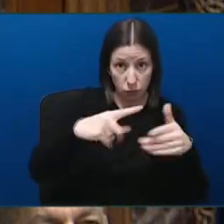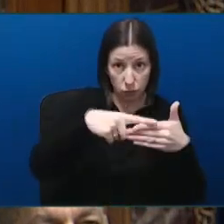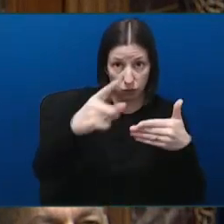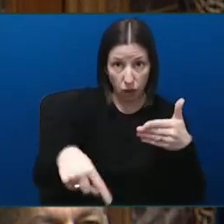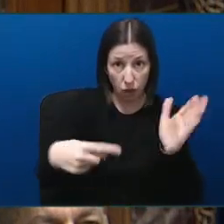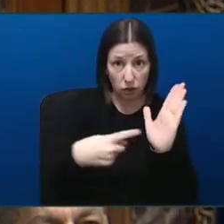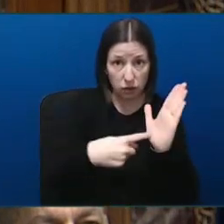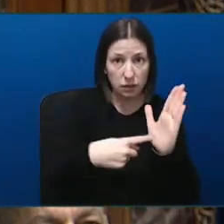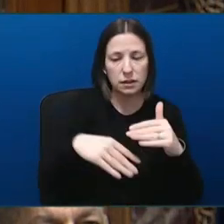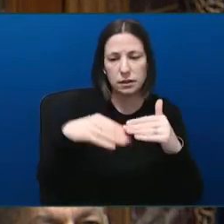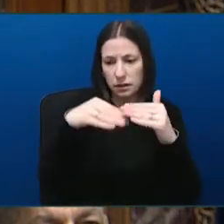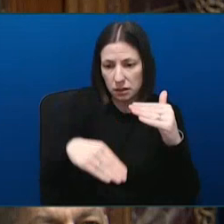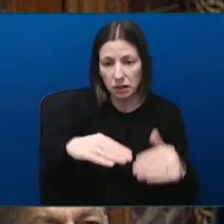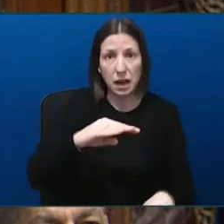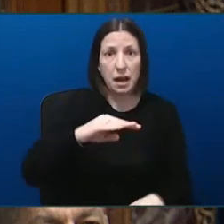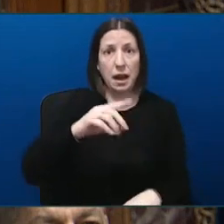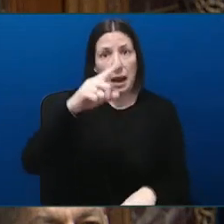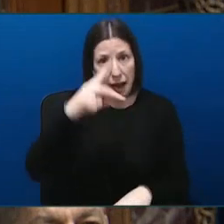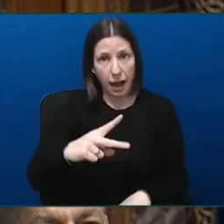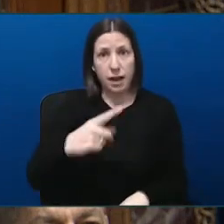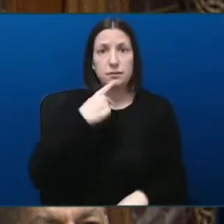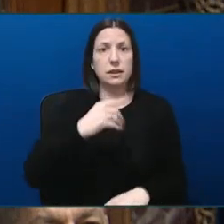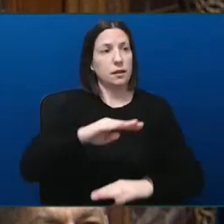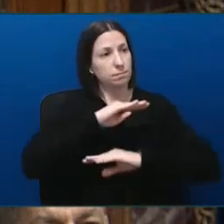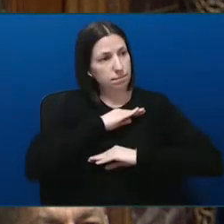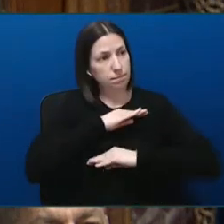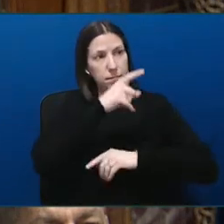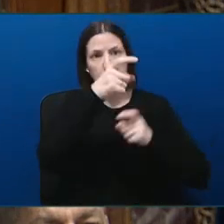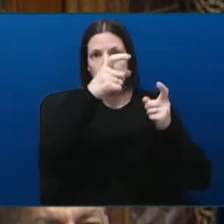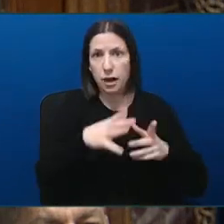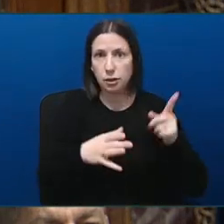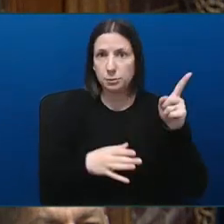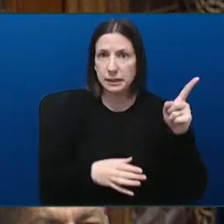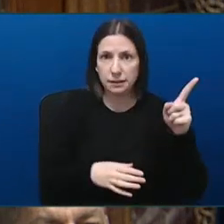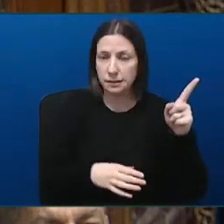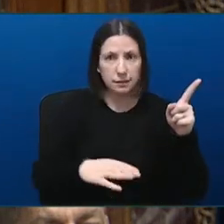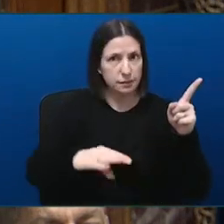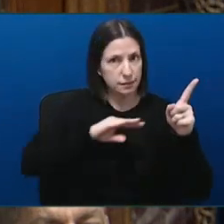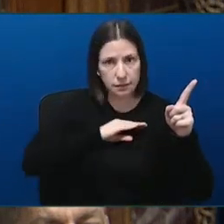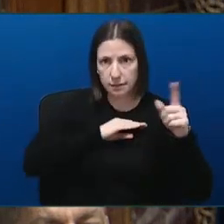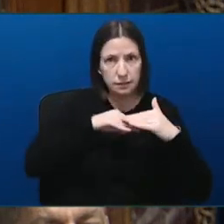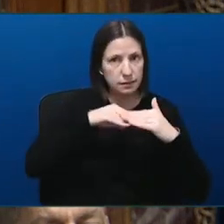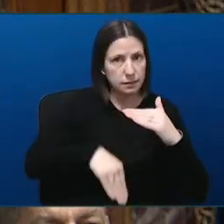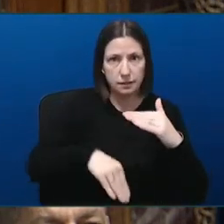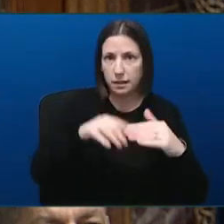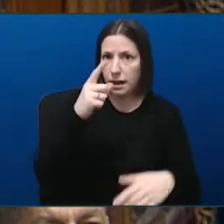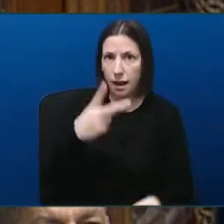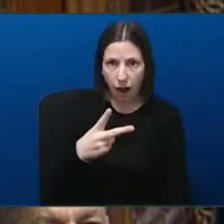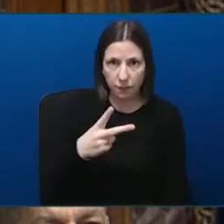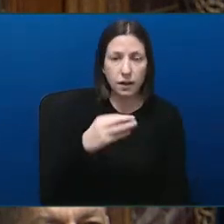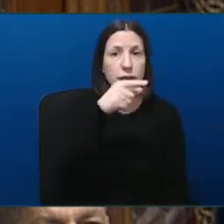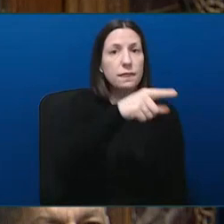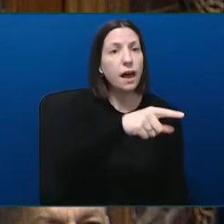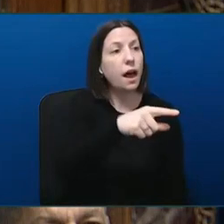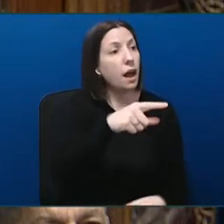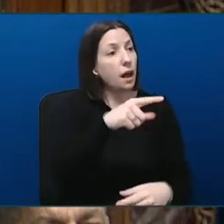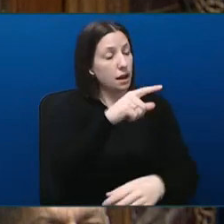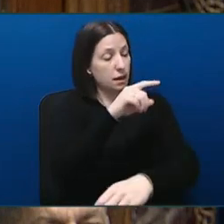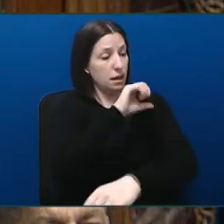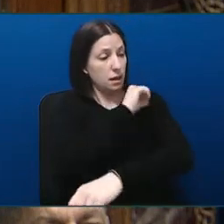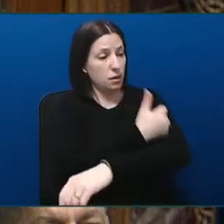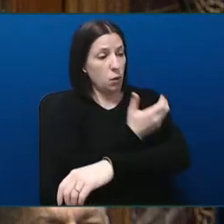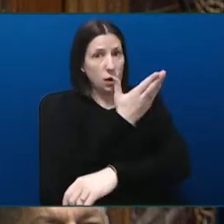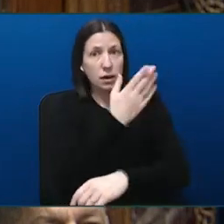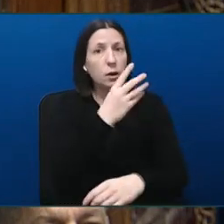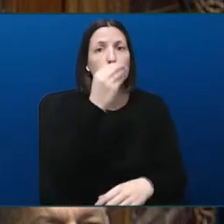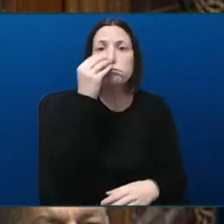and they say that their health authorities don't care about their wellbeing, I would hope that the Minister would be